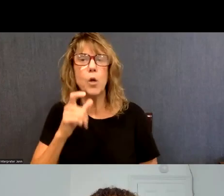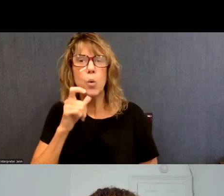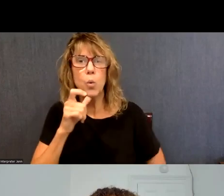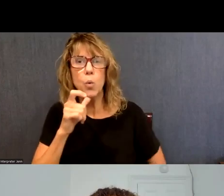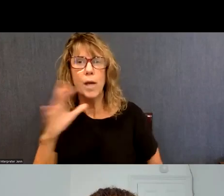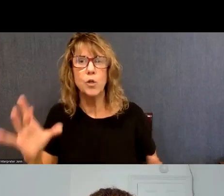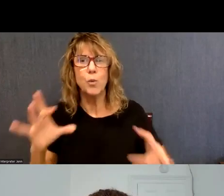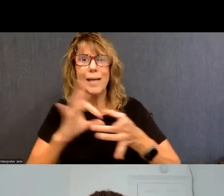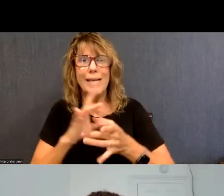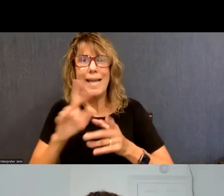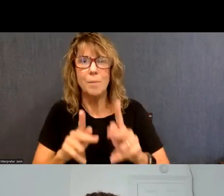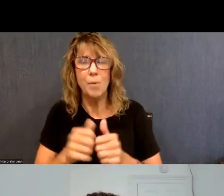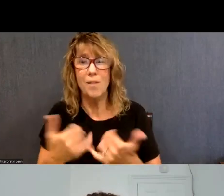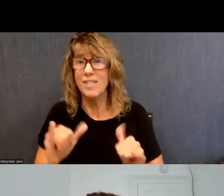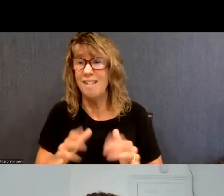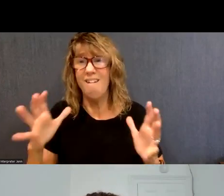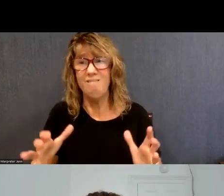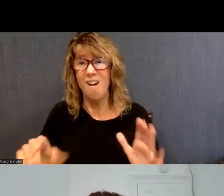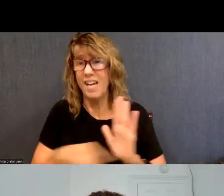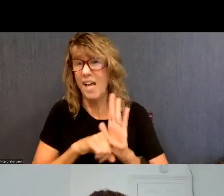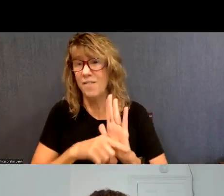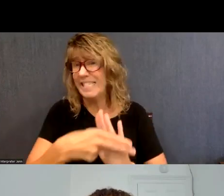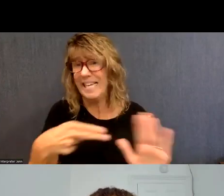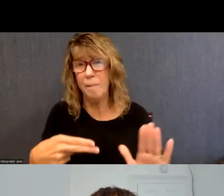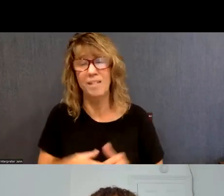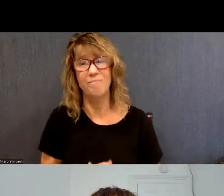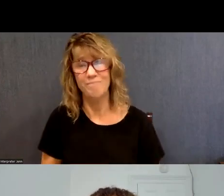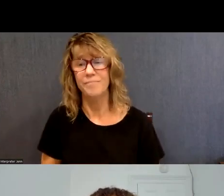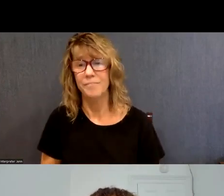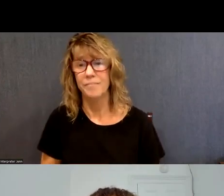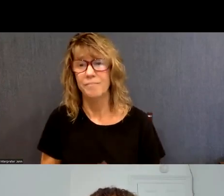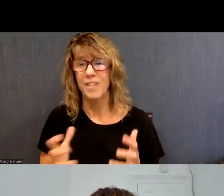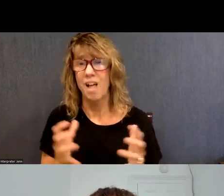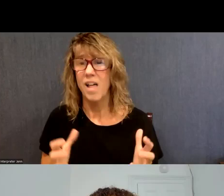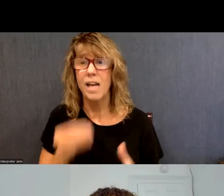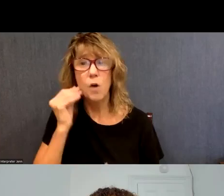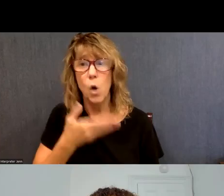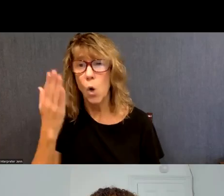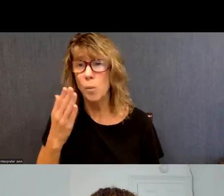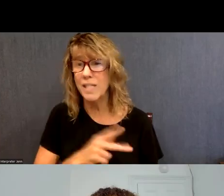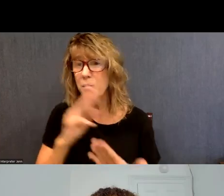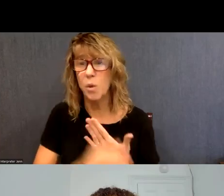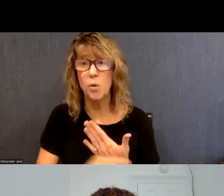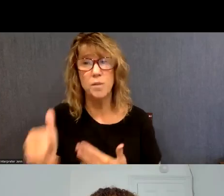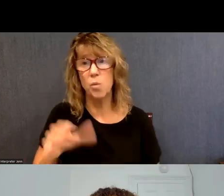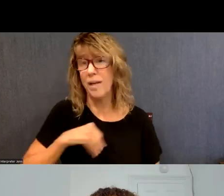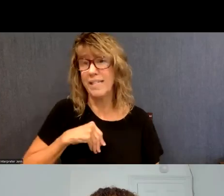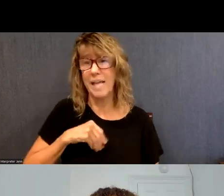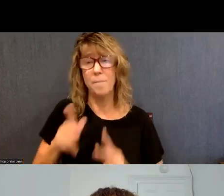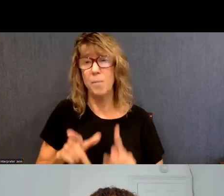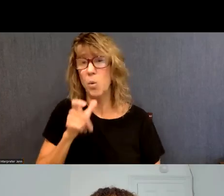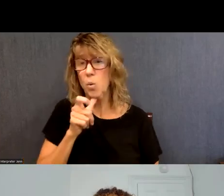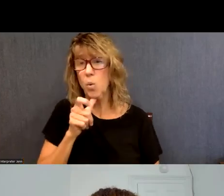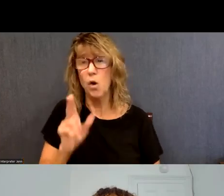And there's still a ton of stigma out there. There's still a lot of homeless programs that won't take people who are on